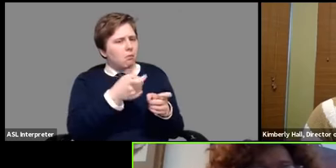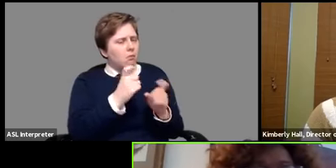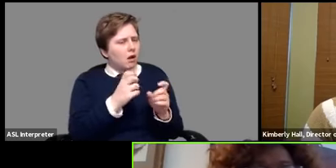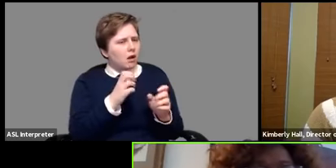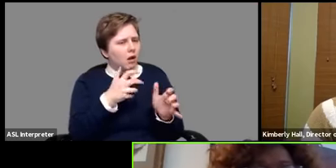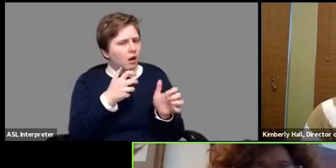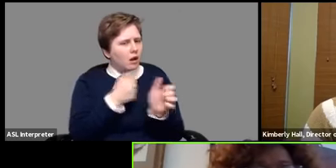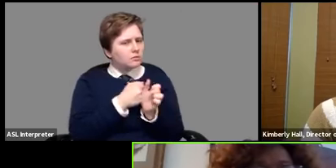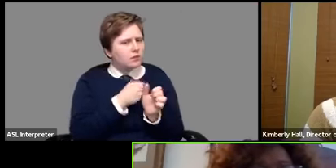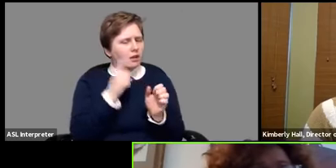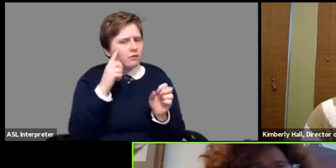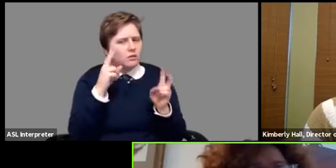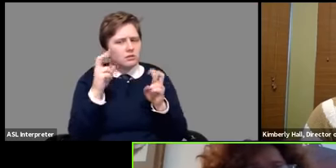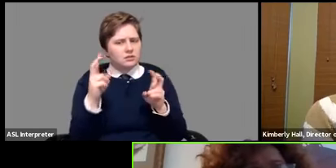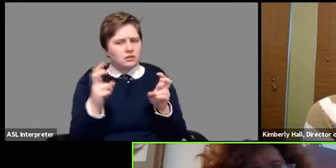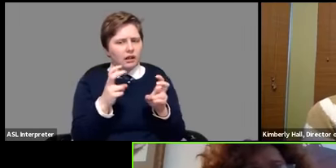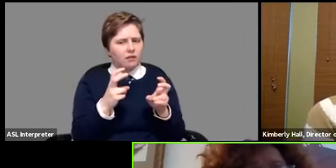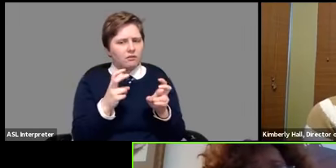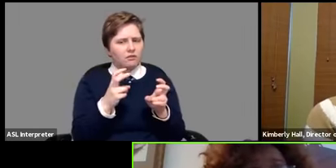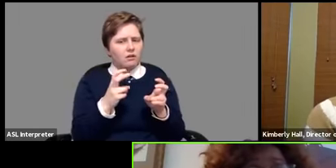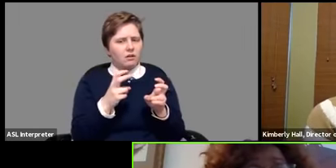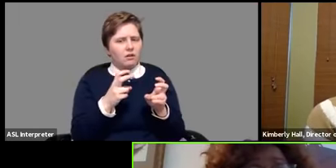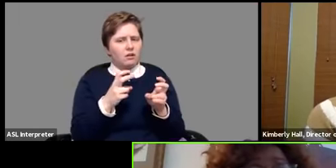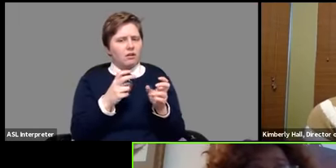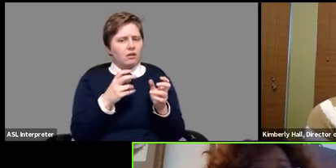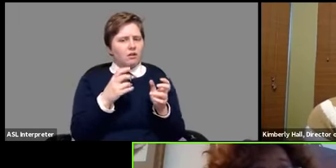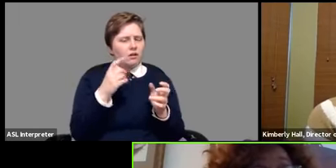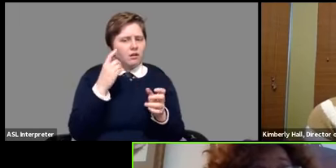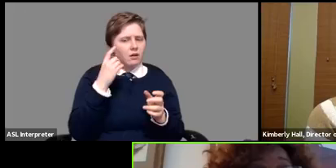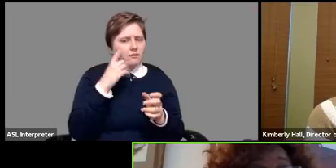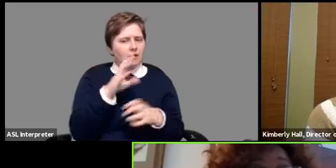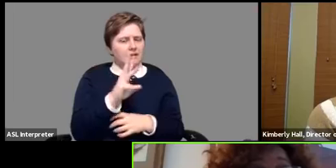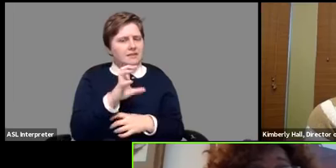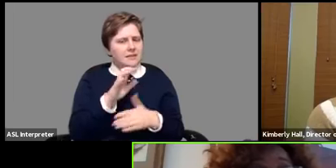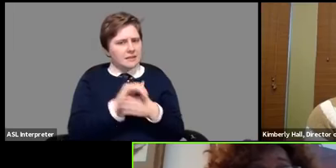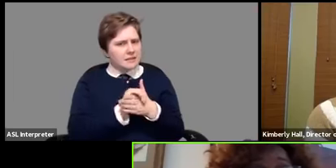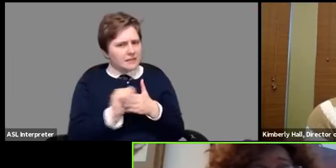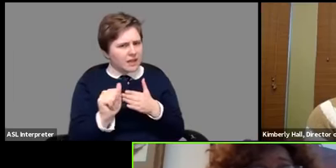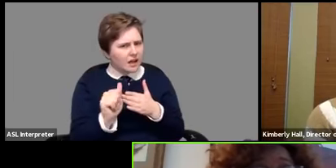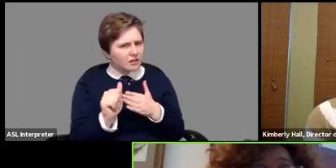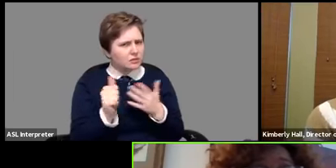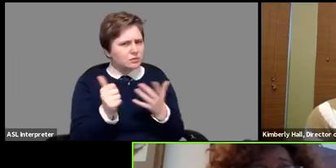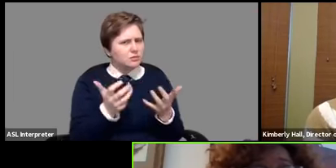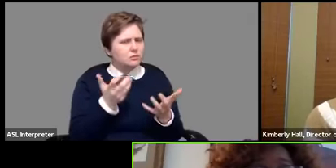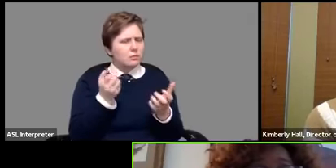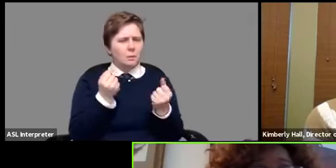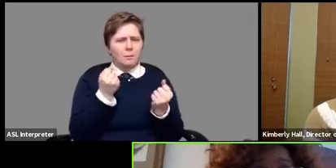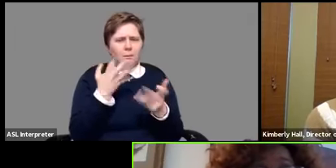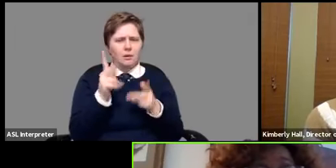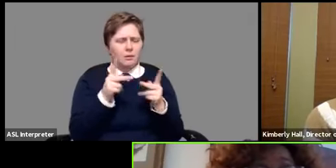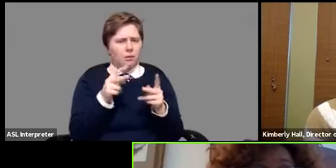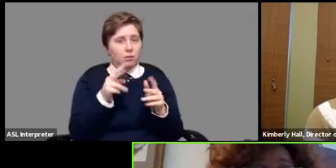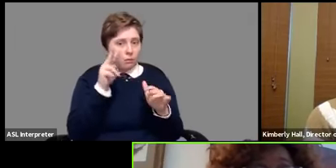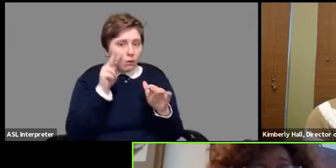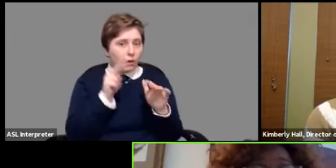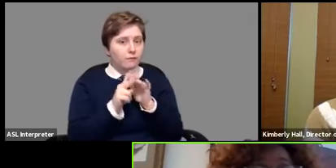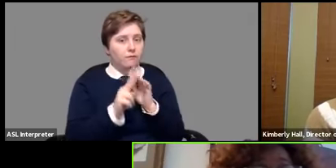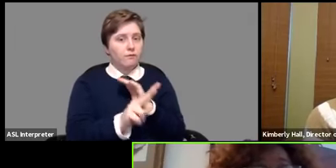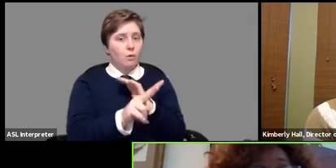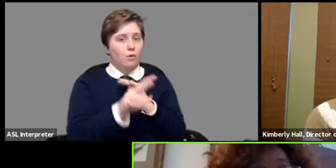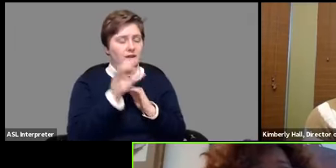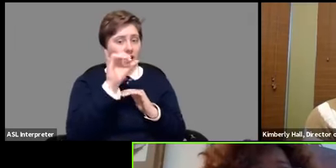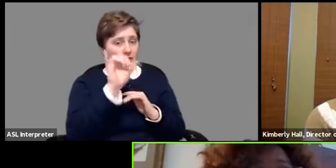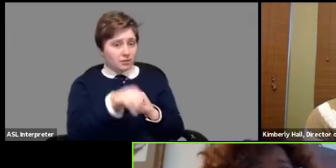on the status of the additional six hundred dollar payment that i many many people are looking forward to that